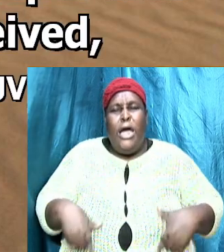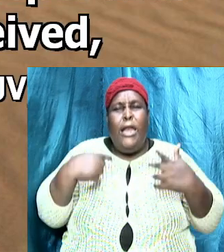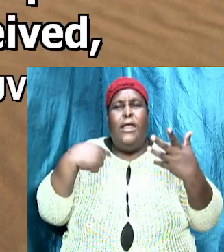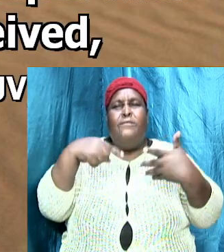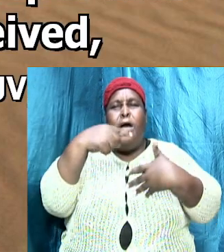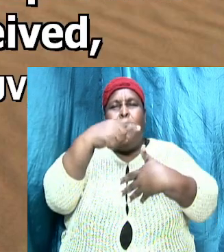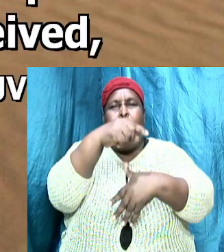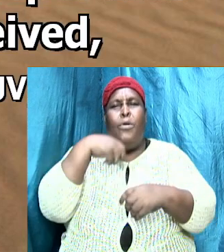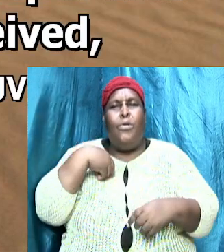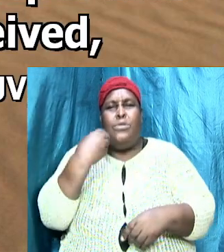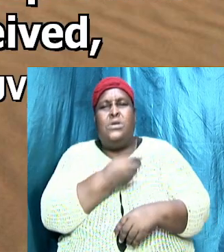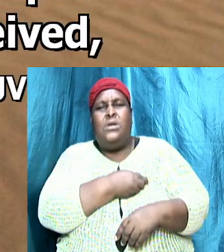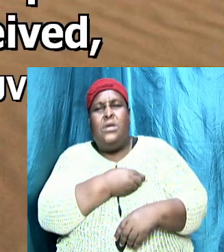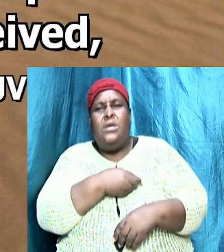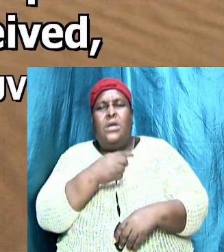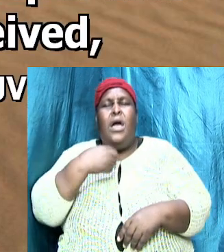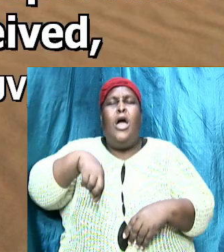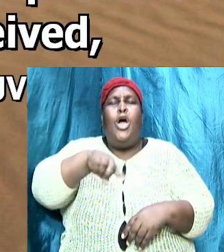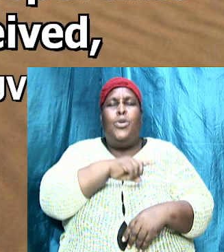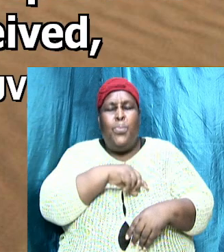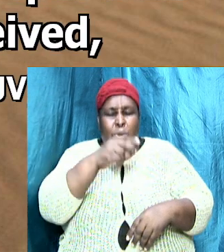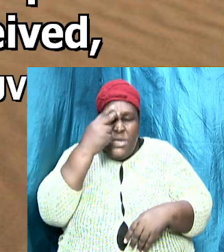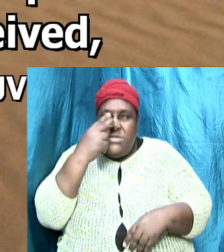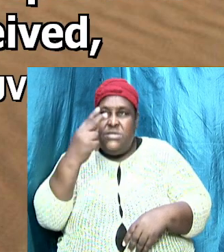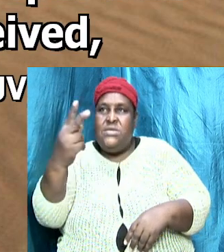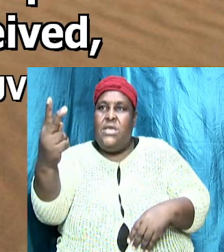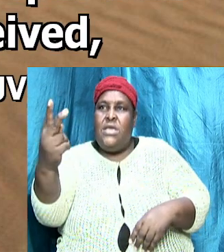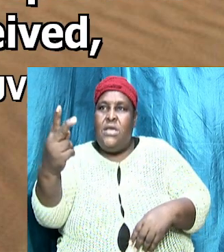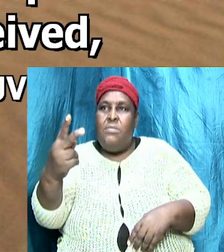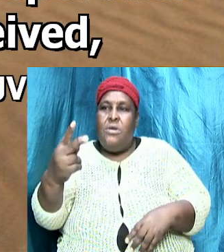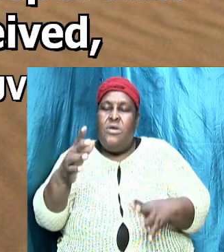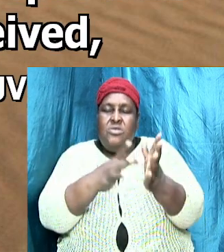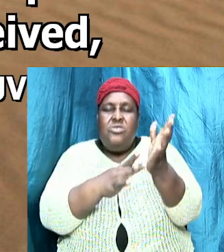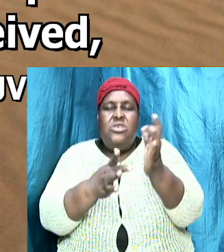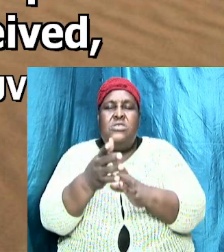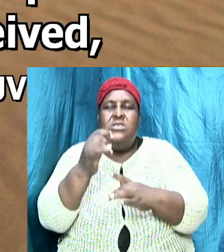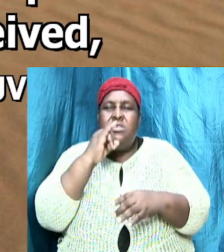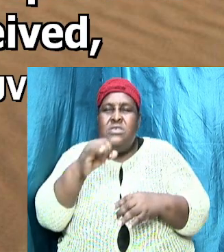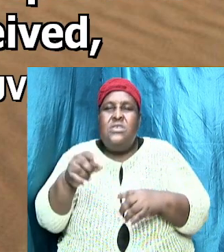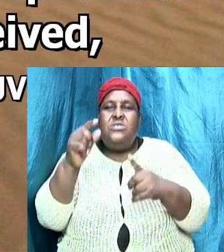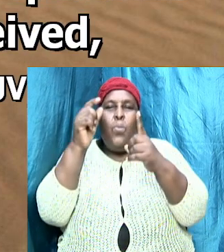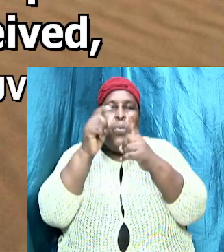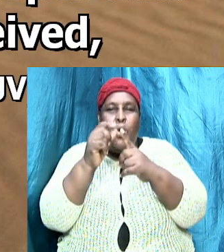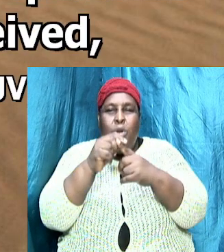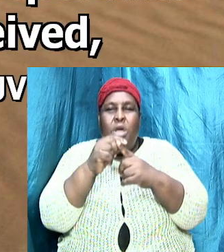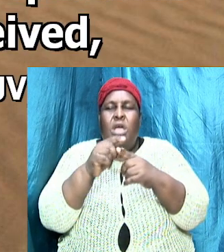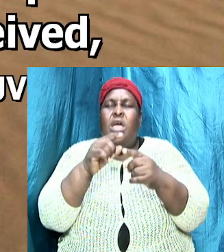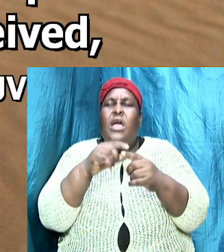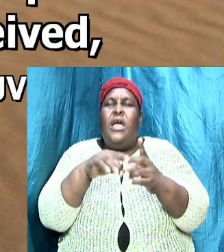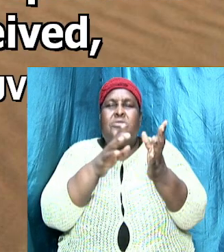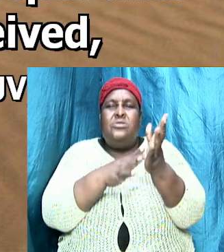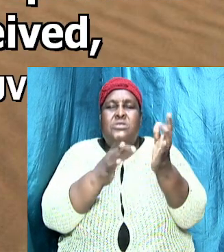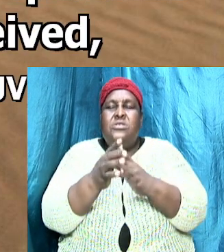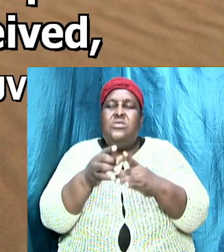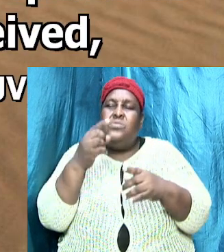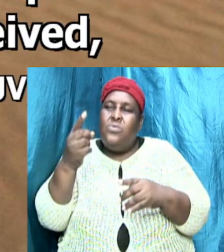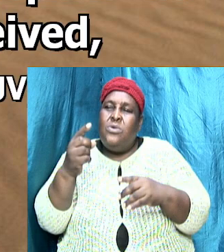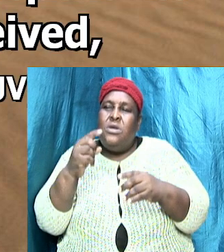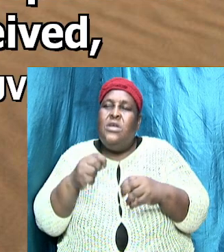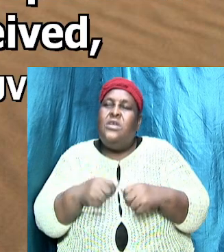us and we beheld he is the word and he is the one that gave up his life in our stead